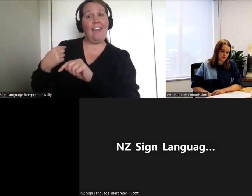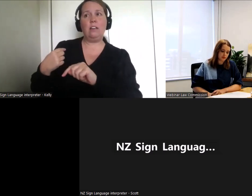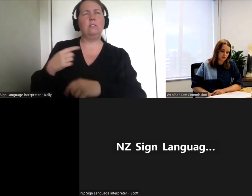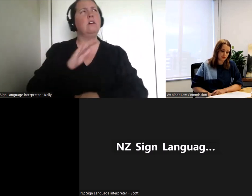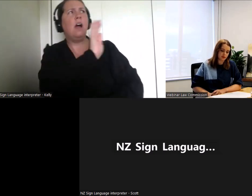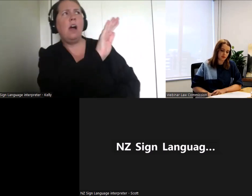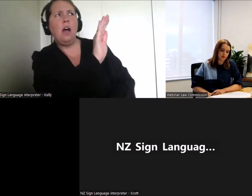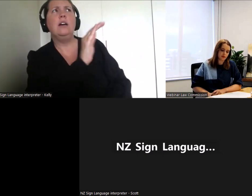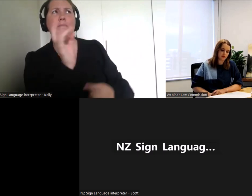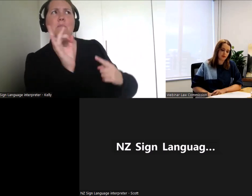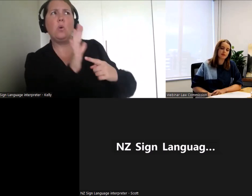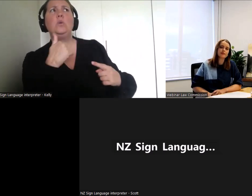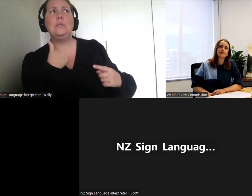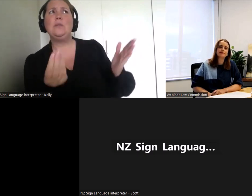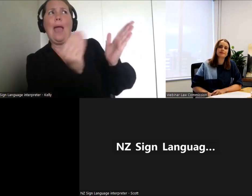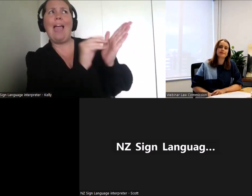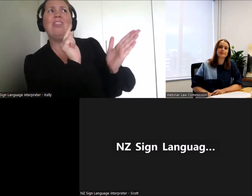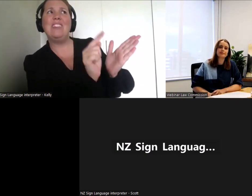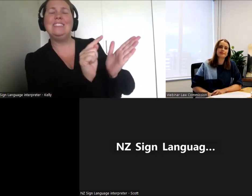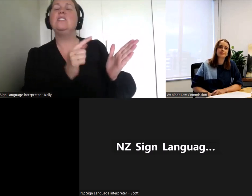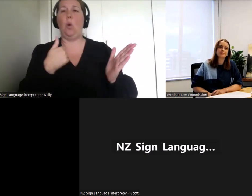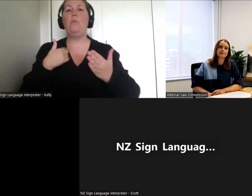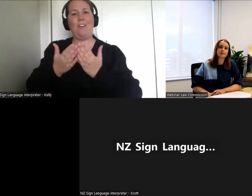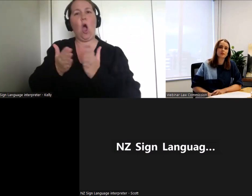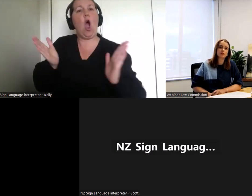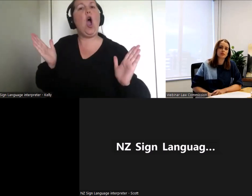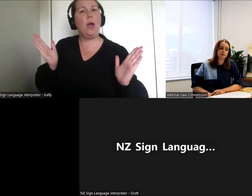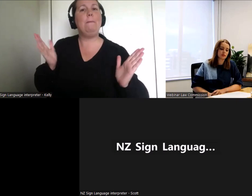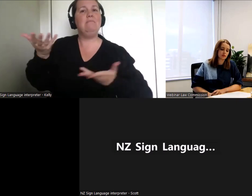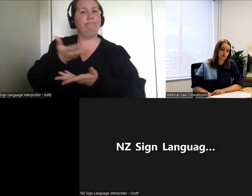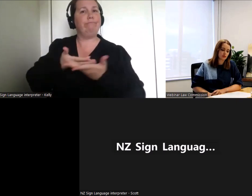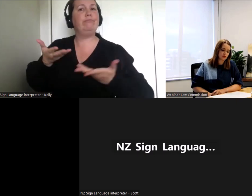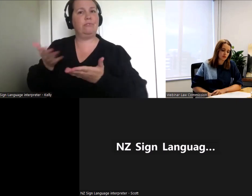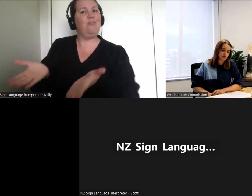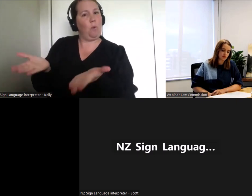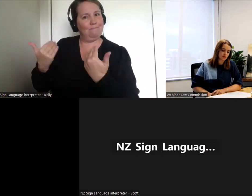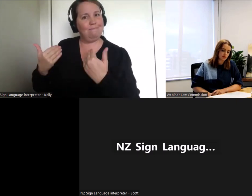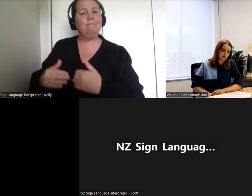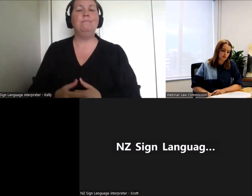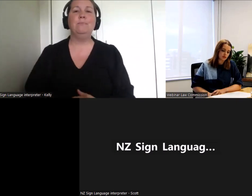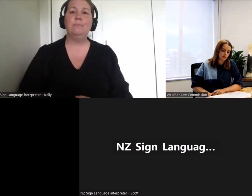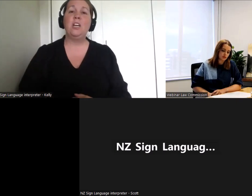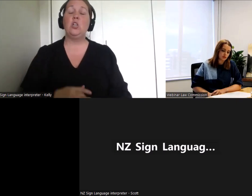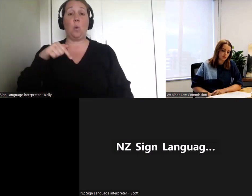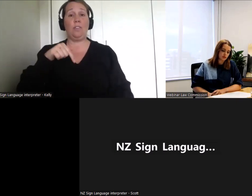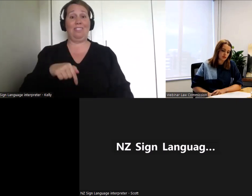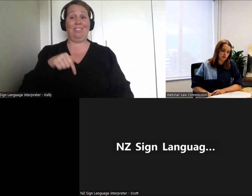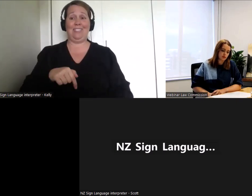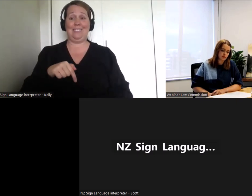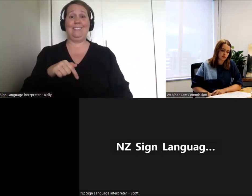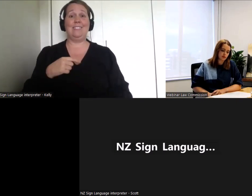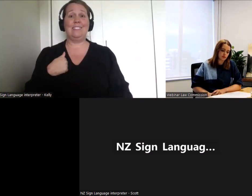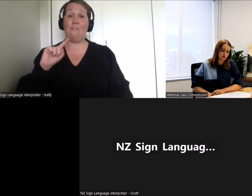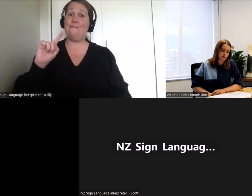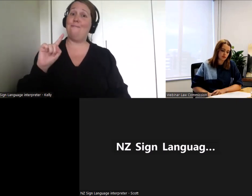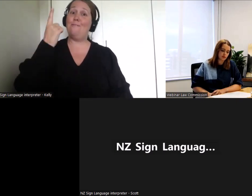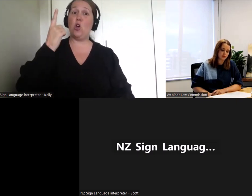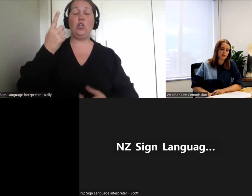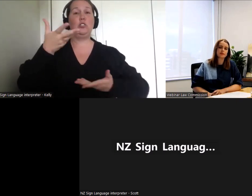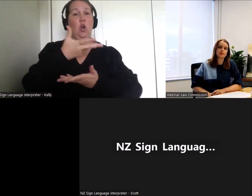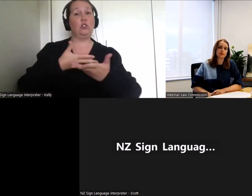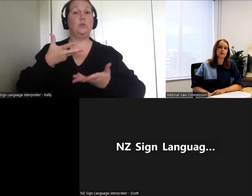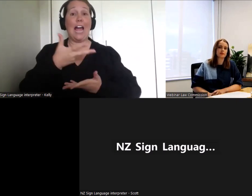questions about our process. This is the first of two planned rounds of consultation. And so if there are learnings